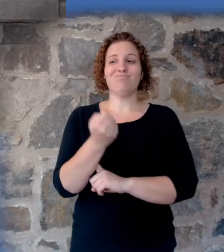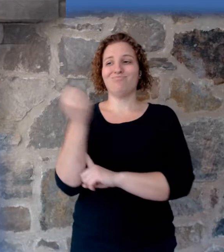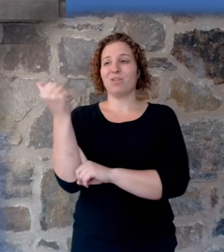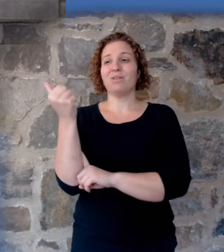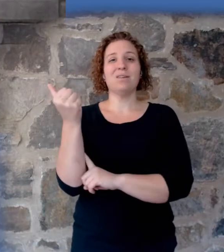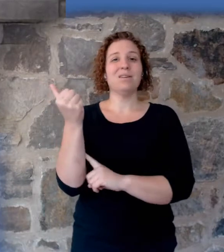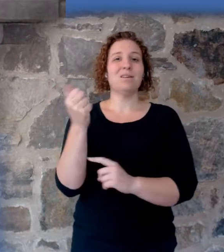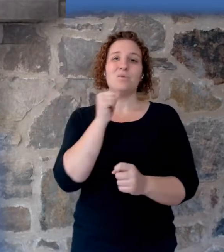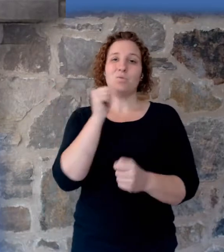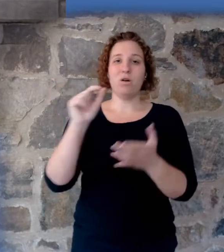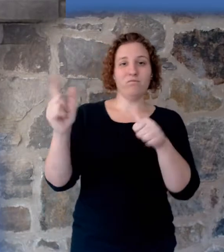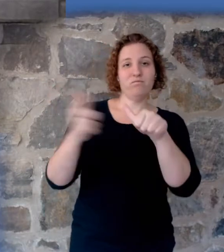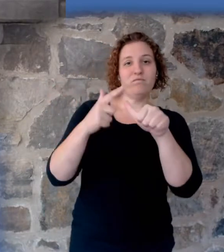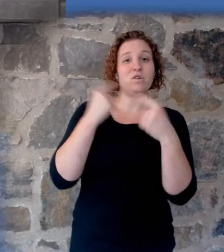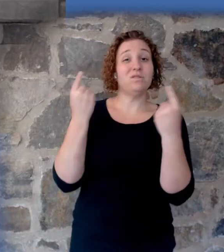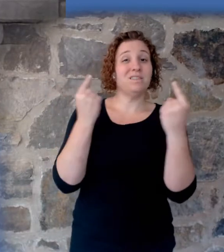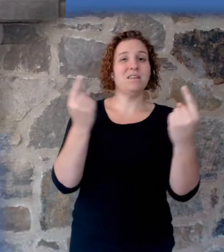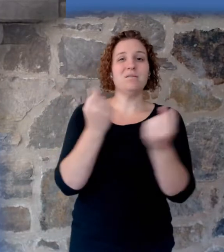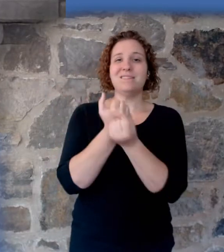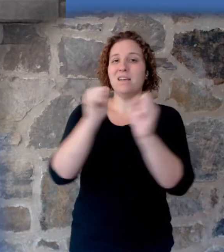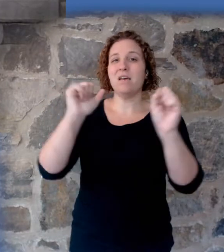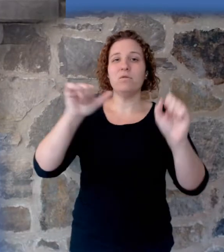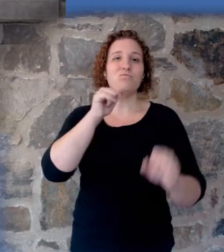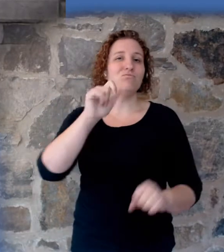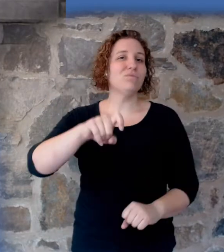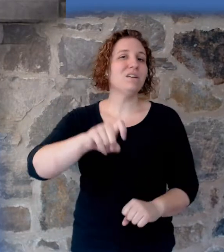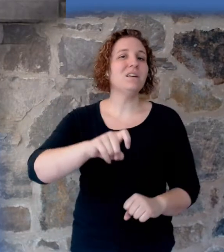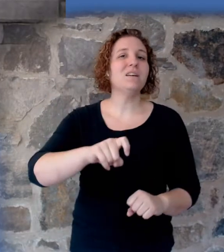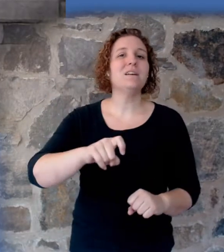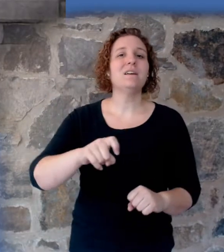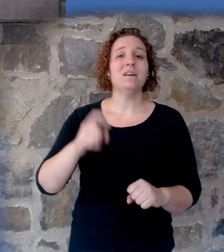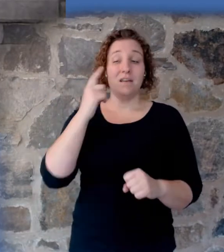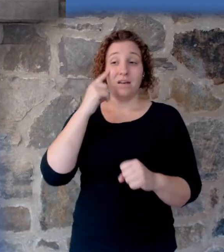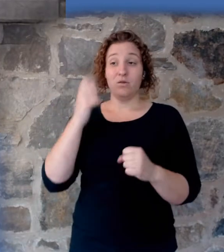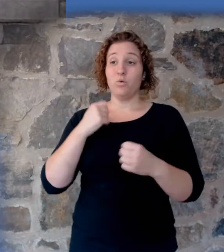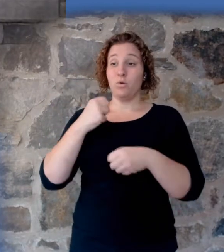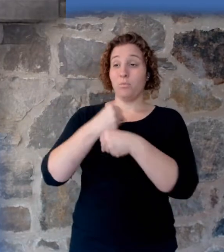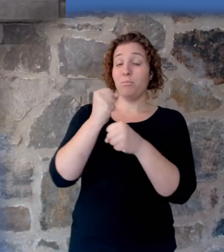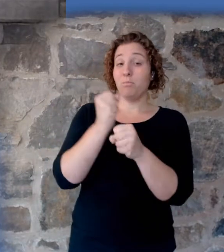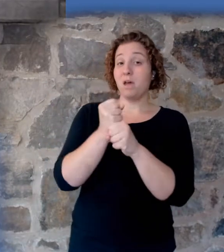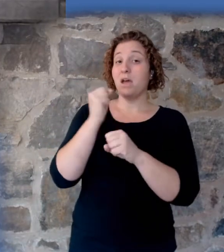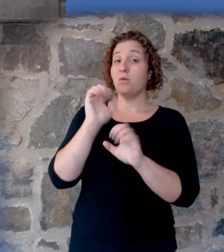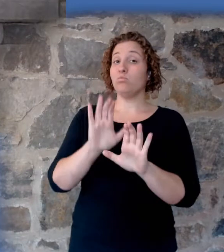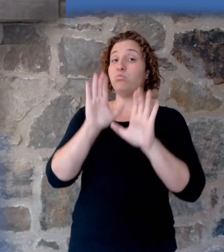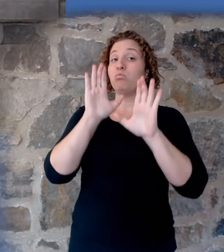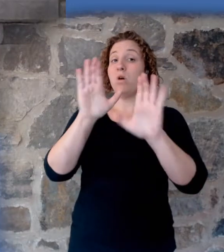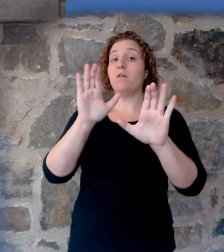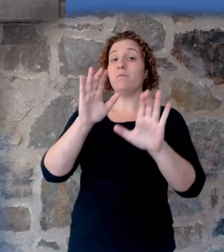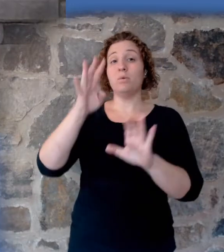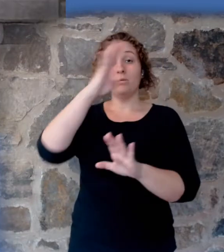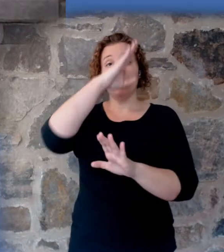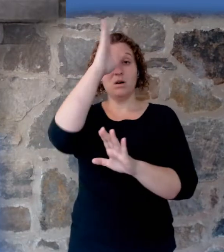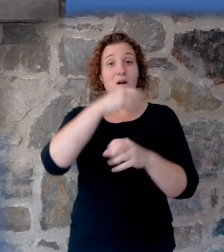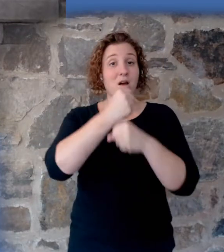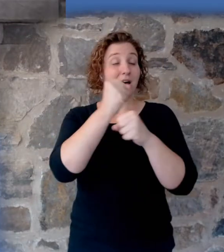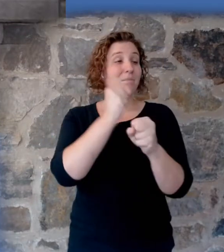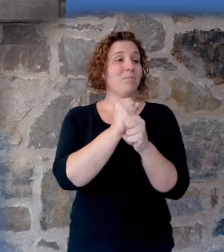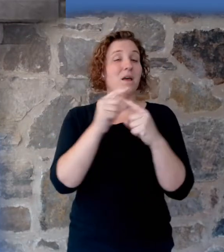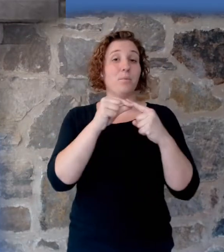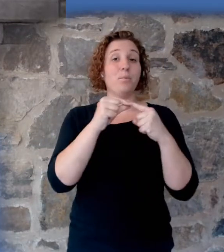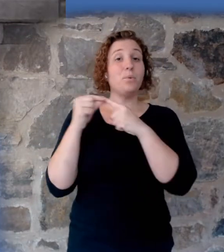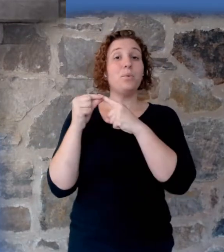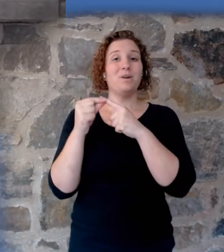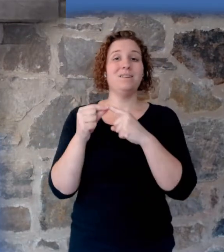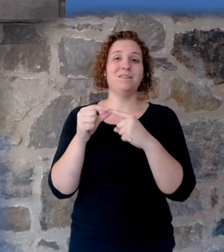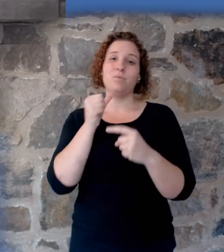If you get rid of the fact that you're fearfully and wonderfully made by a unique, special, creative work of God, well then you're just an accident of science. There's